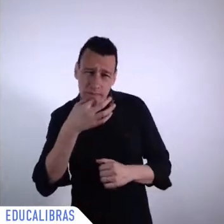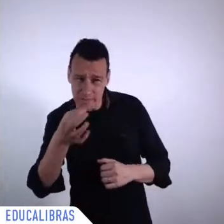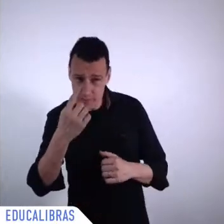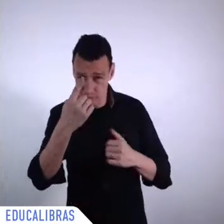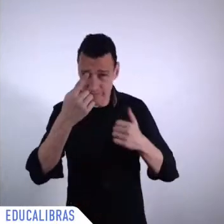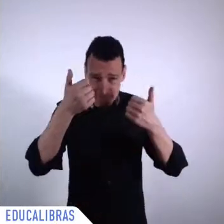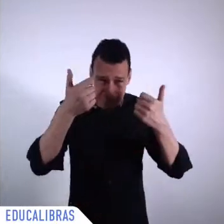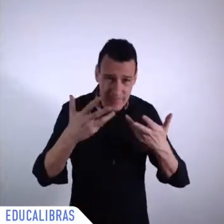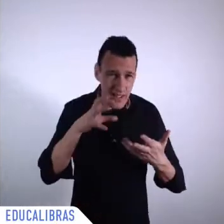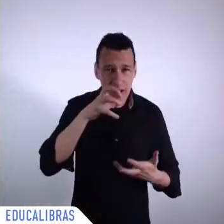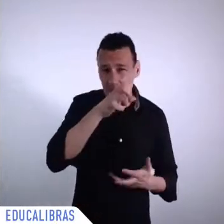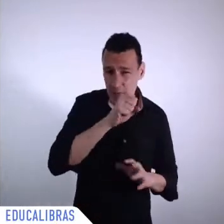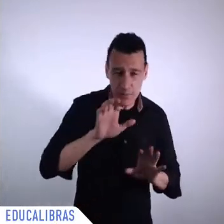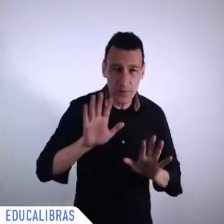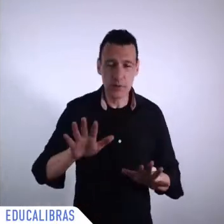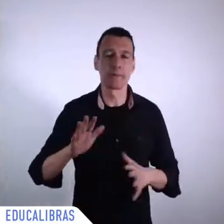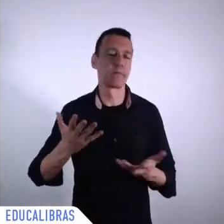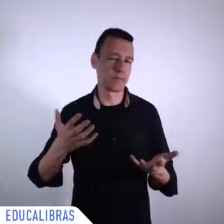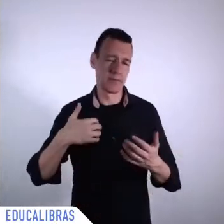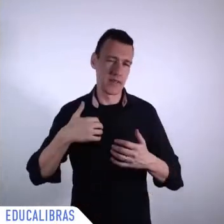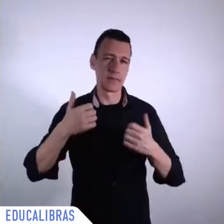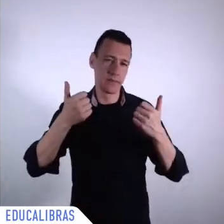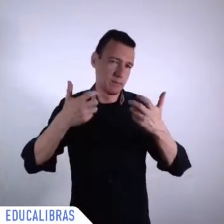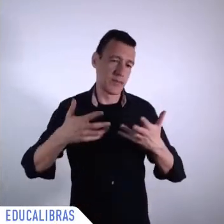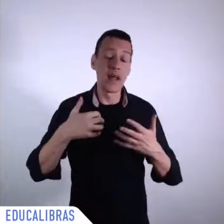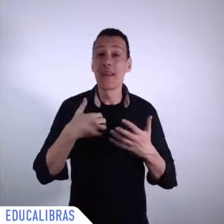was this reference to the title,